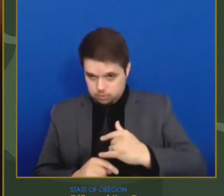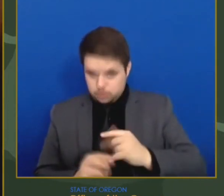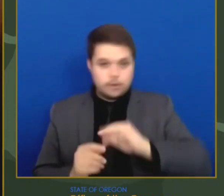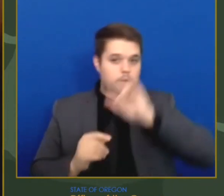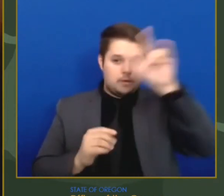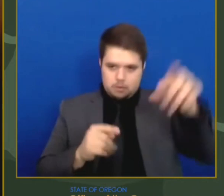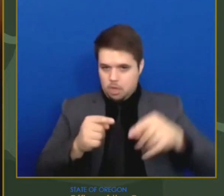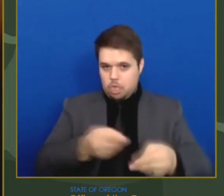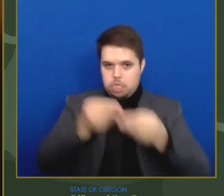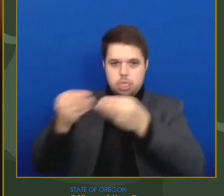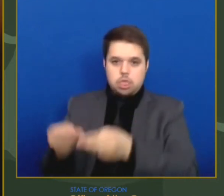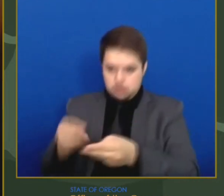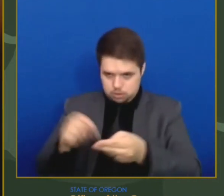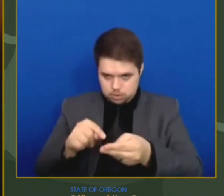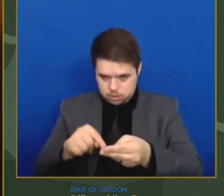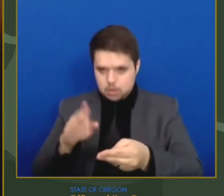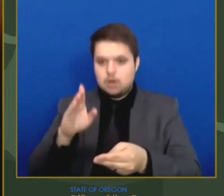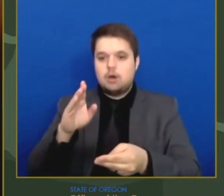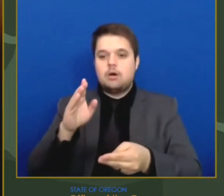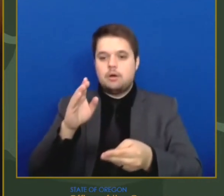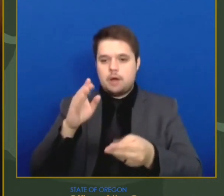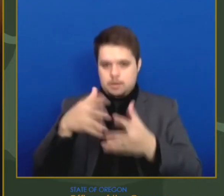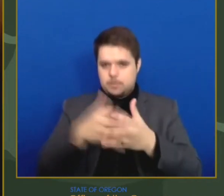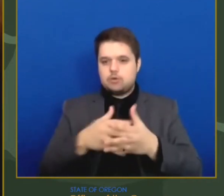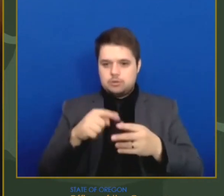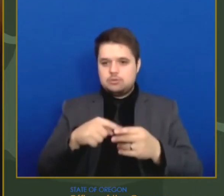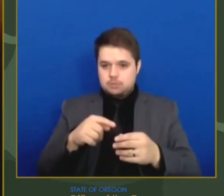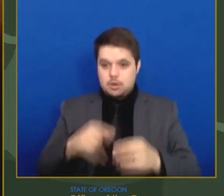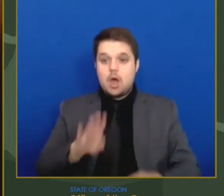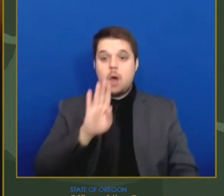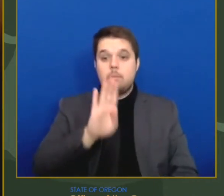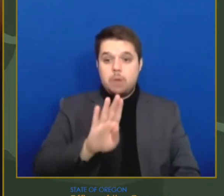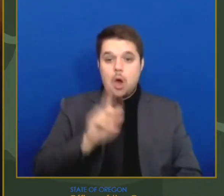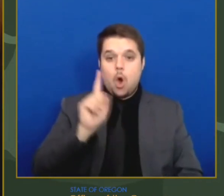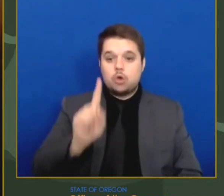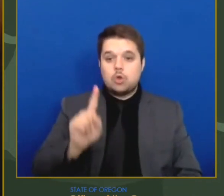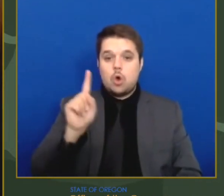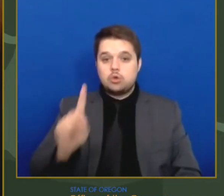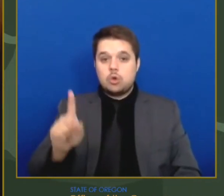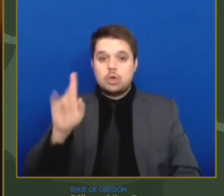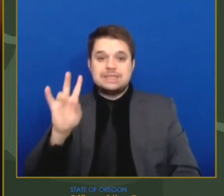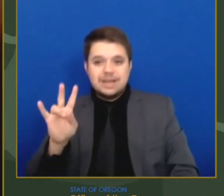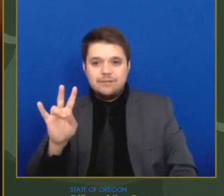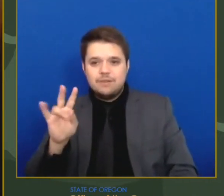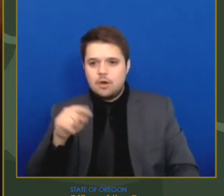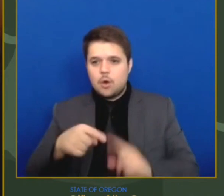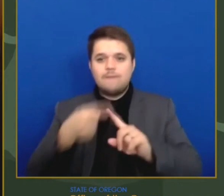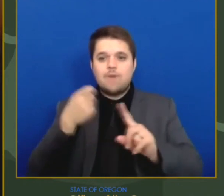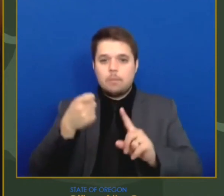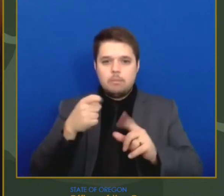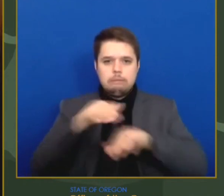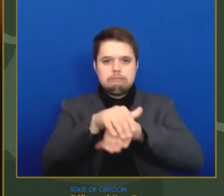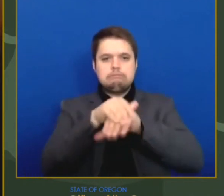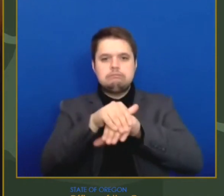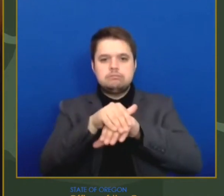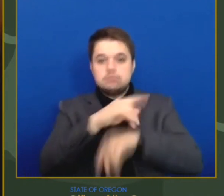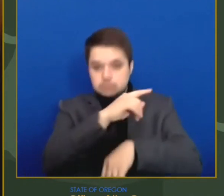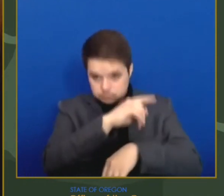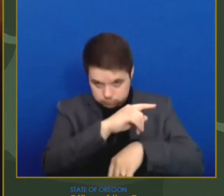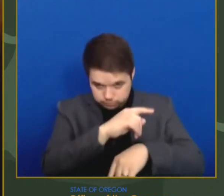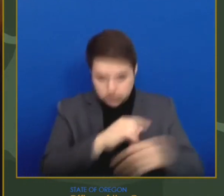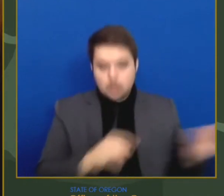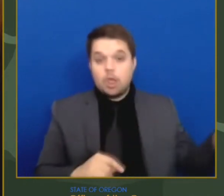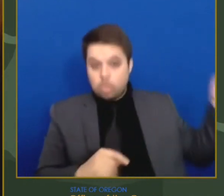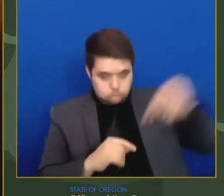B117, or prominently known as the UK variant, had been discovered in Oregon. These appear to be isolated cases,